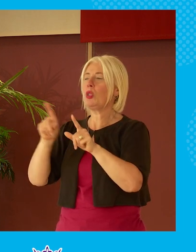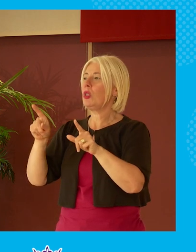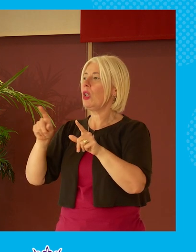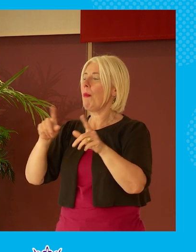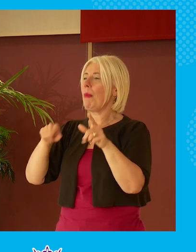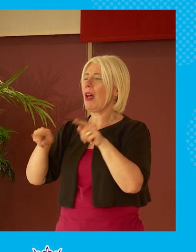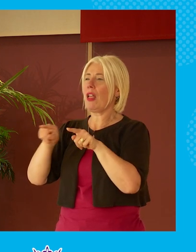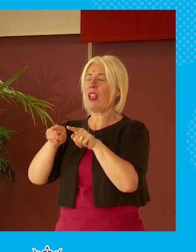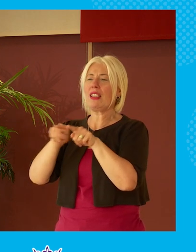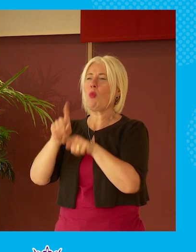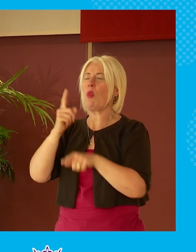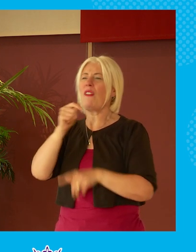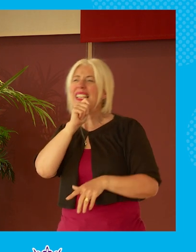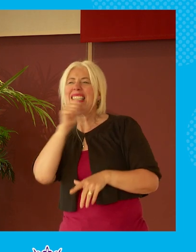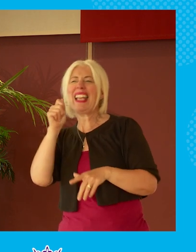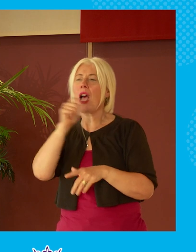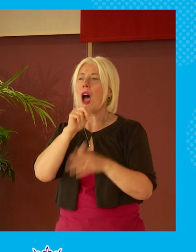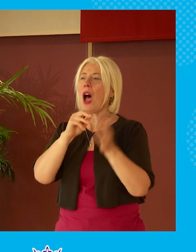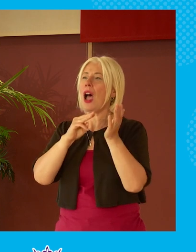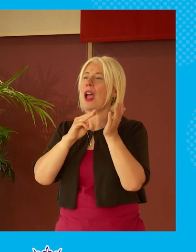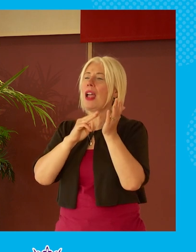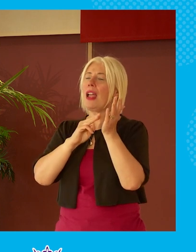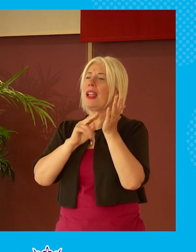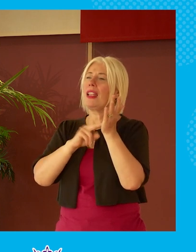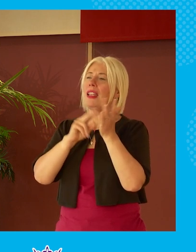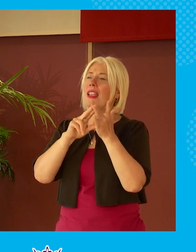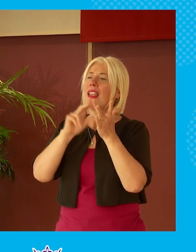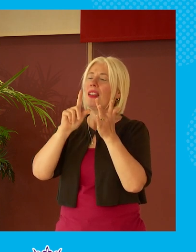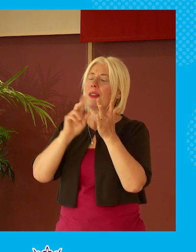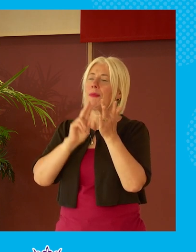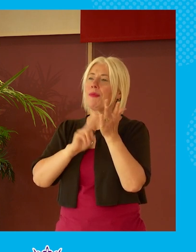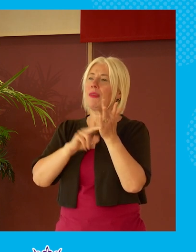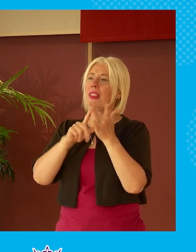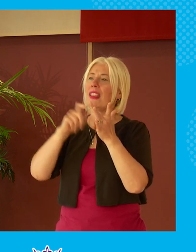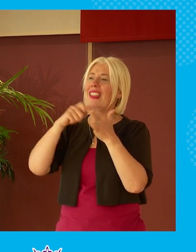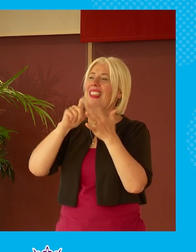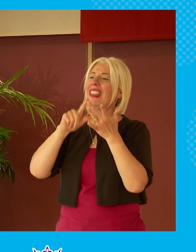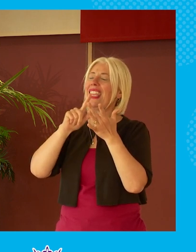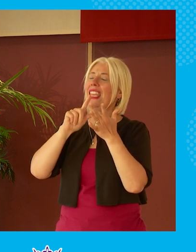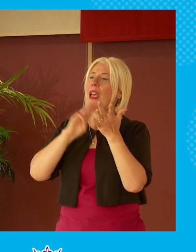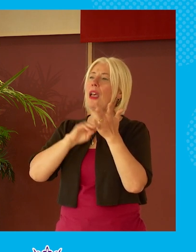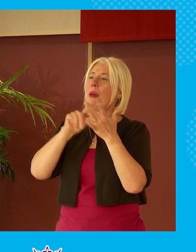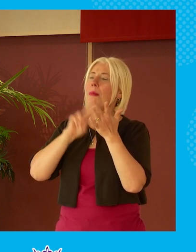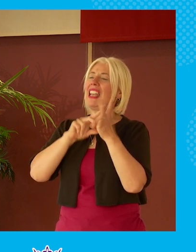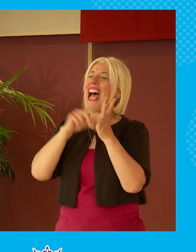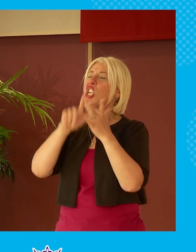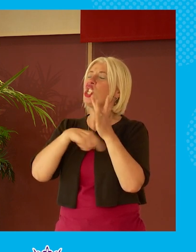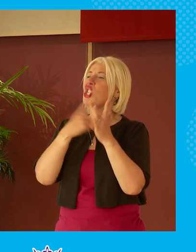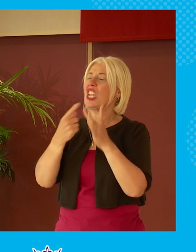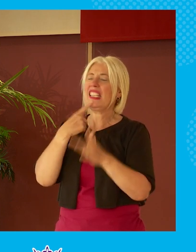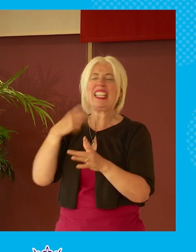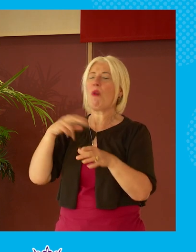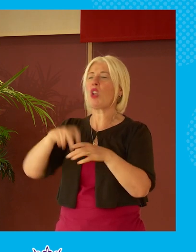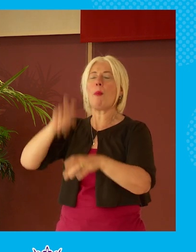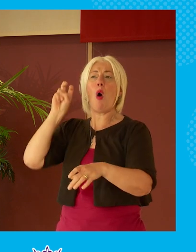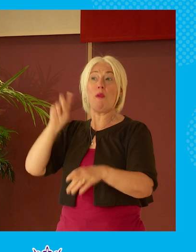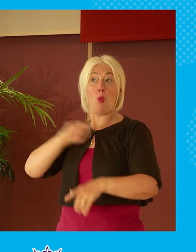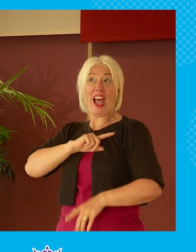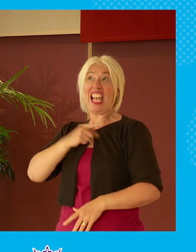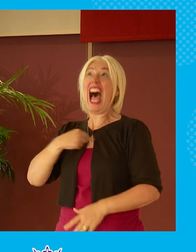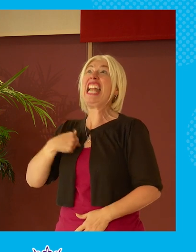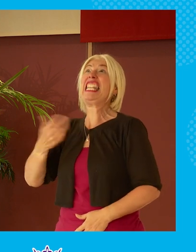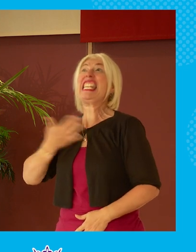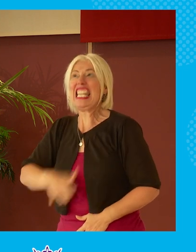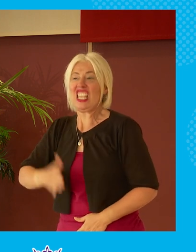menage for example who said that she would remove herself completely off that platform because she needed that likes she needed that